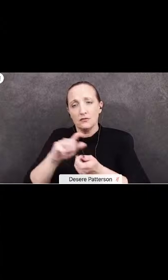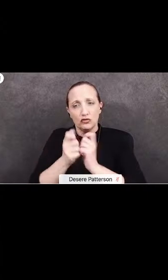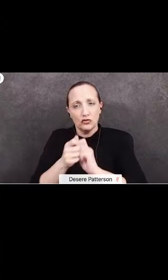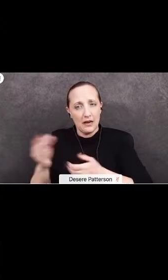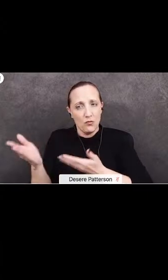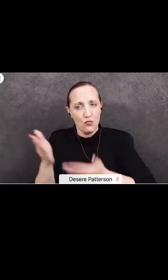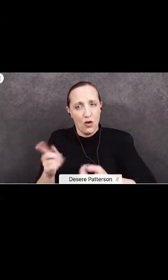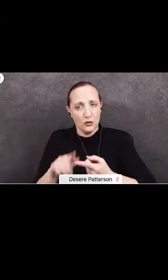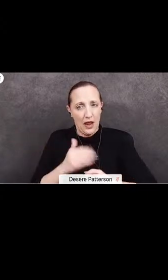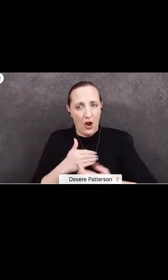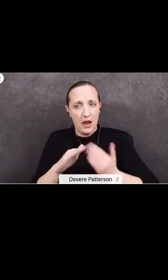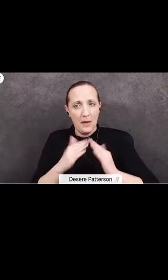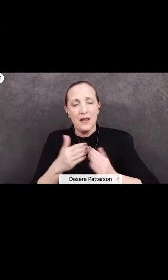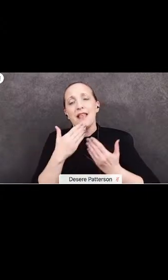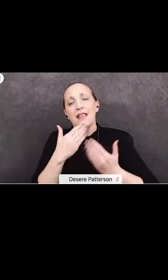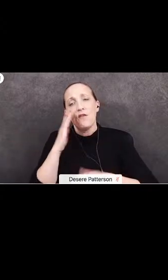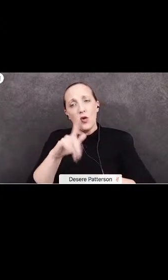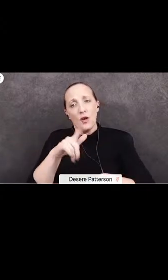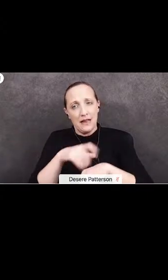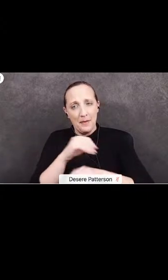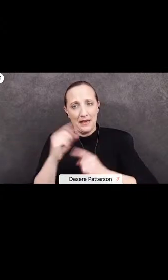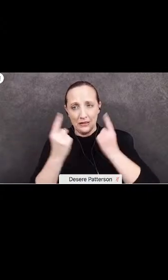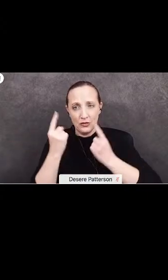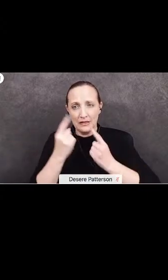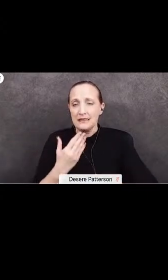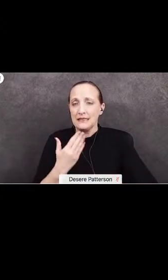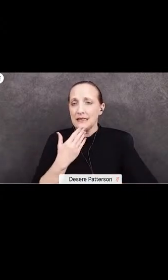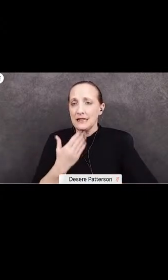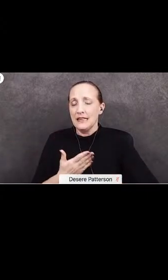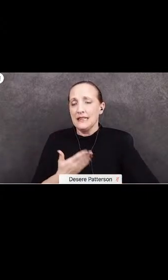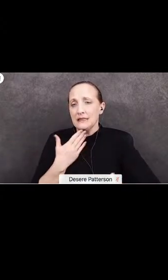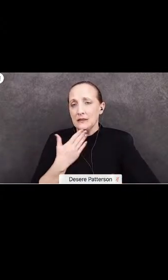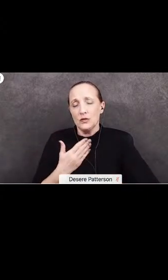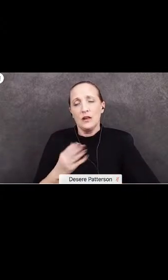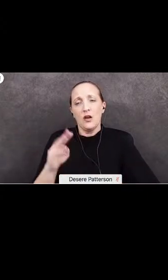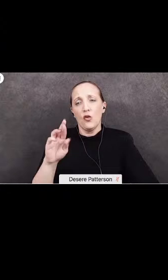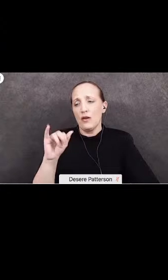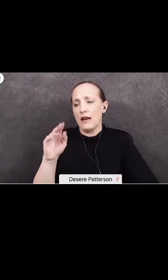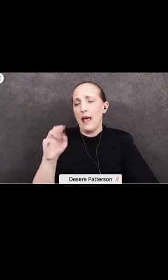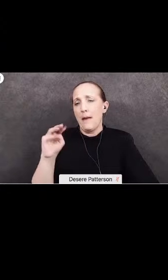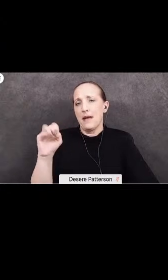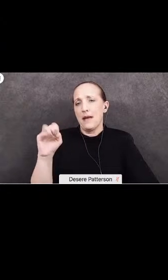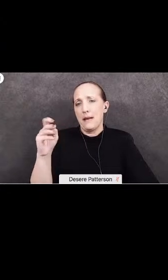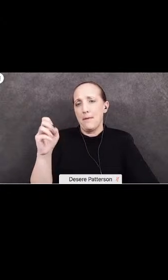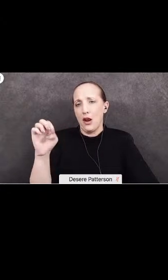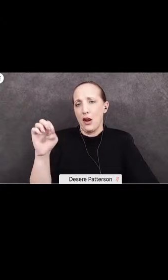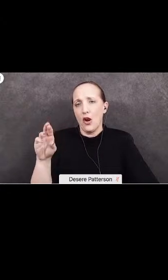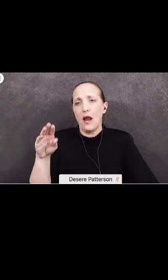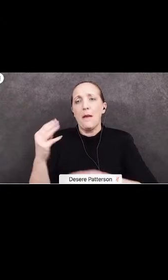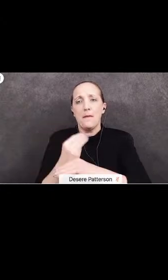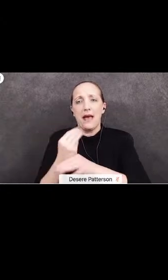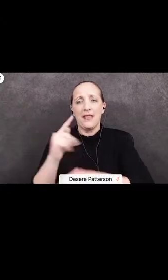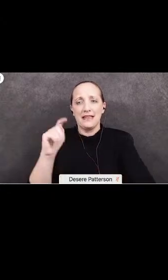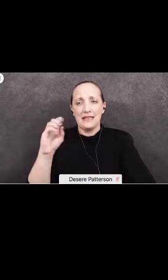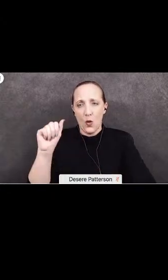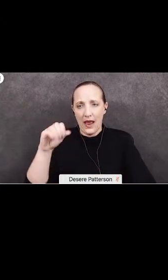community. Thank you for your time and consideration. Sincerely, Rita Moneymaker, MathTOA at Bloomington High School.